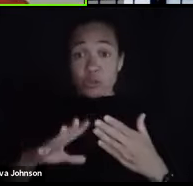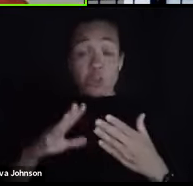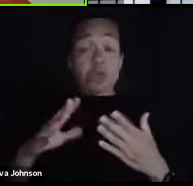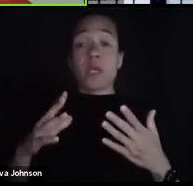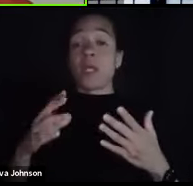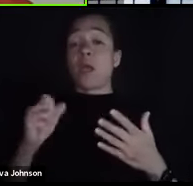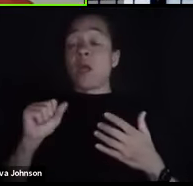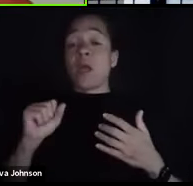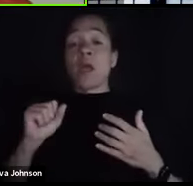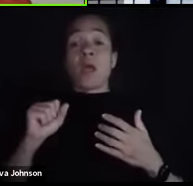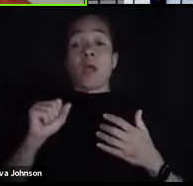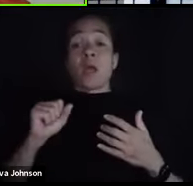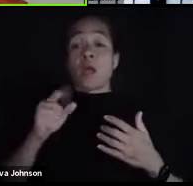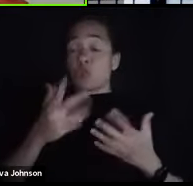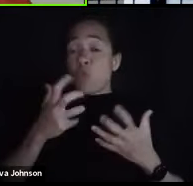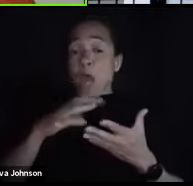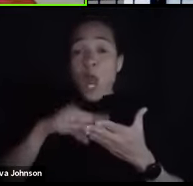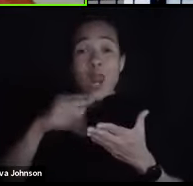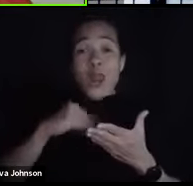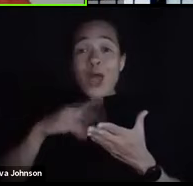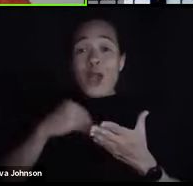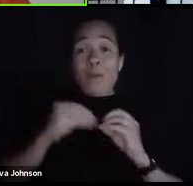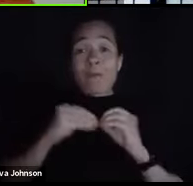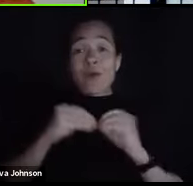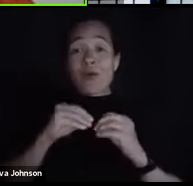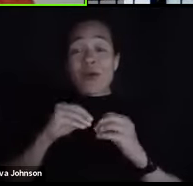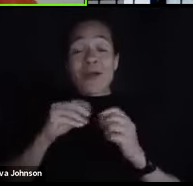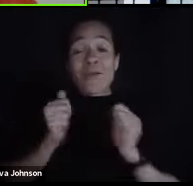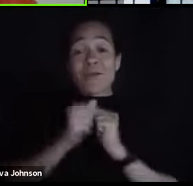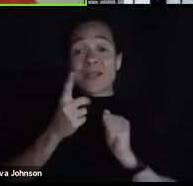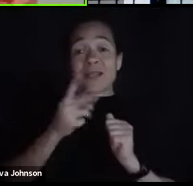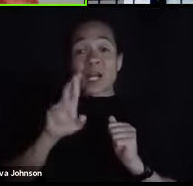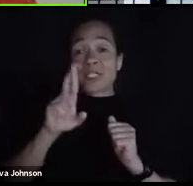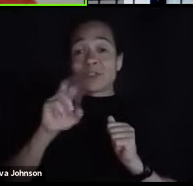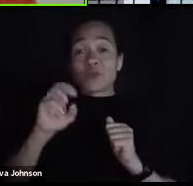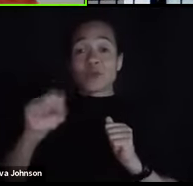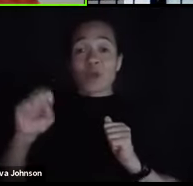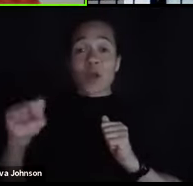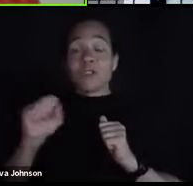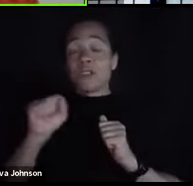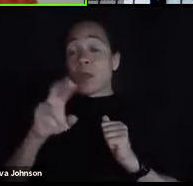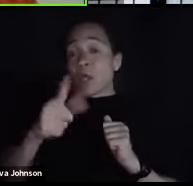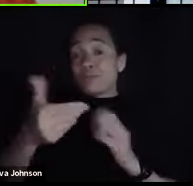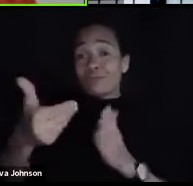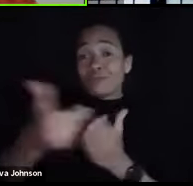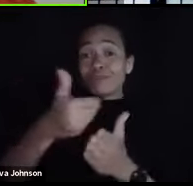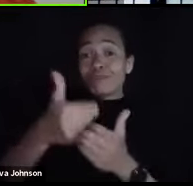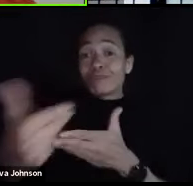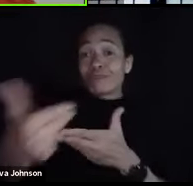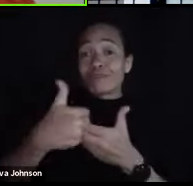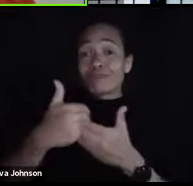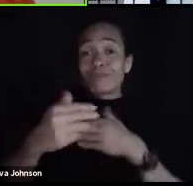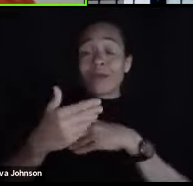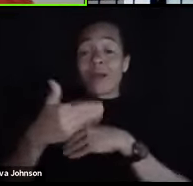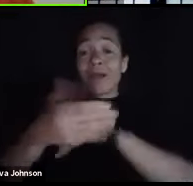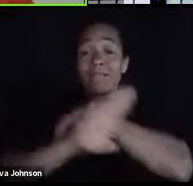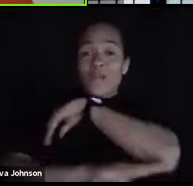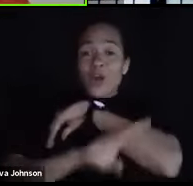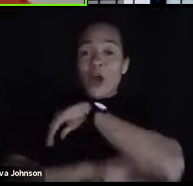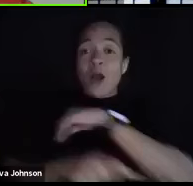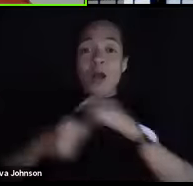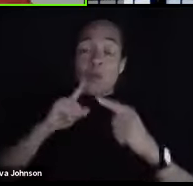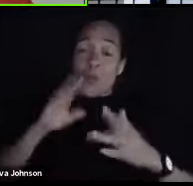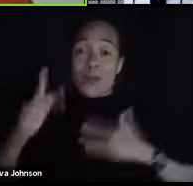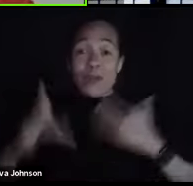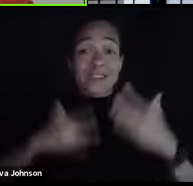hopped on to learn a little bit more from Dr. Ross, or maybe you're coming into the University of Louisville in the fall, and we're super excited to have you. Or maybe